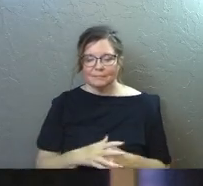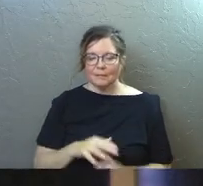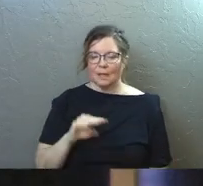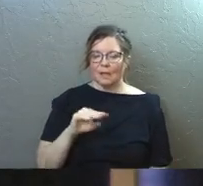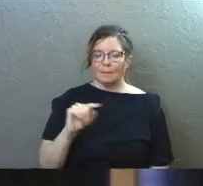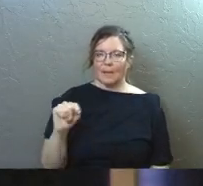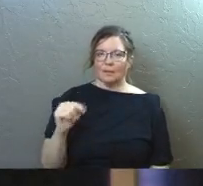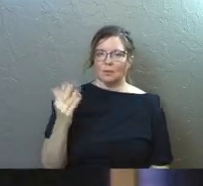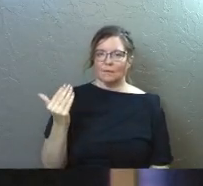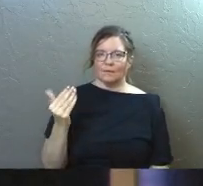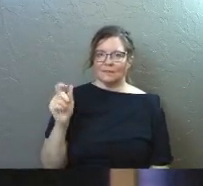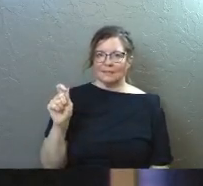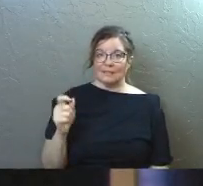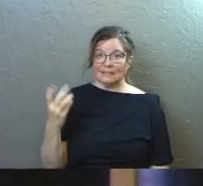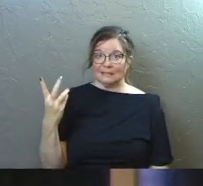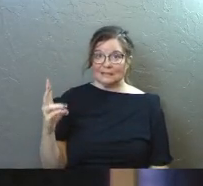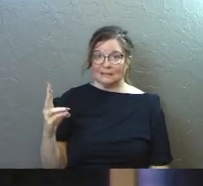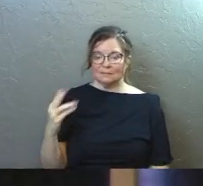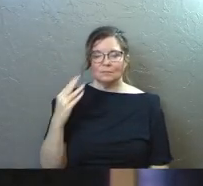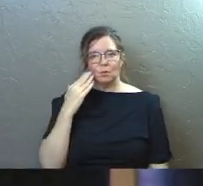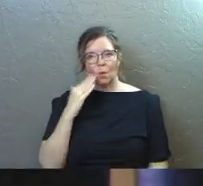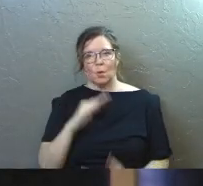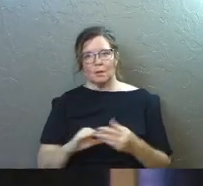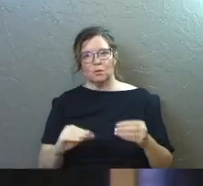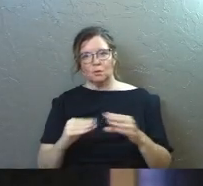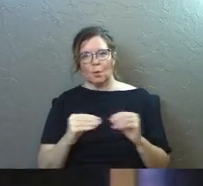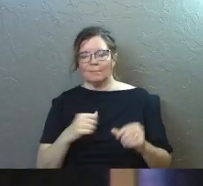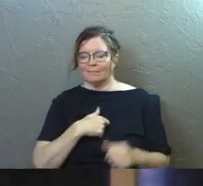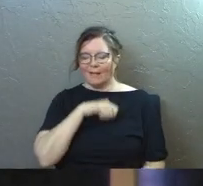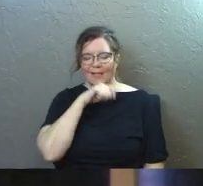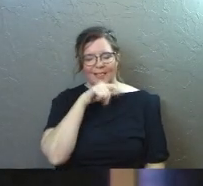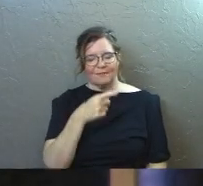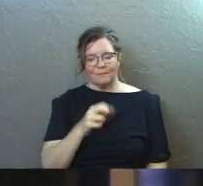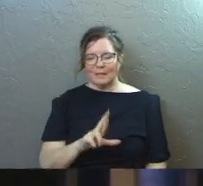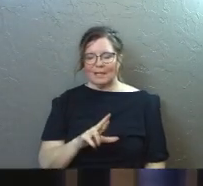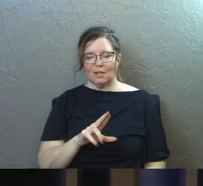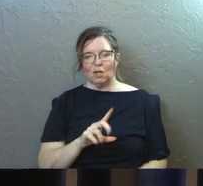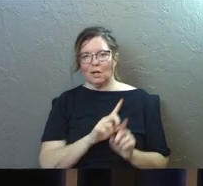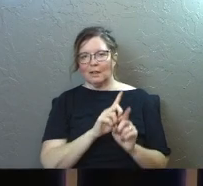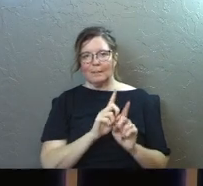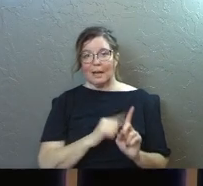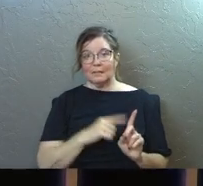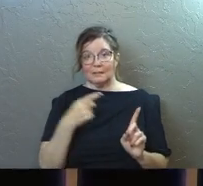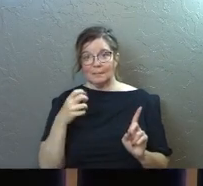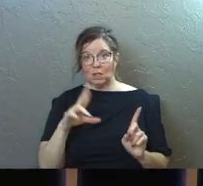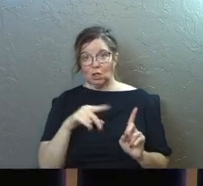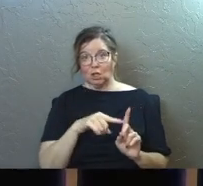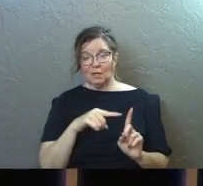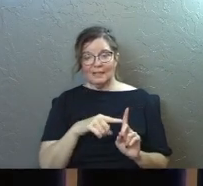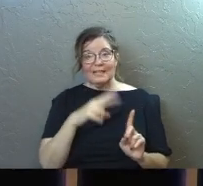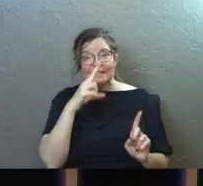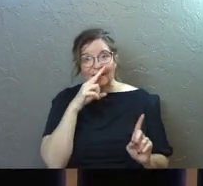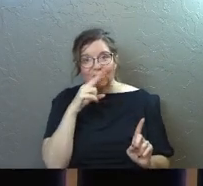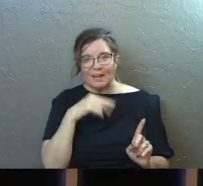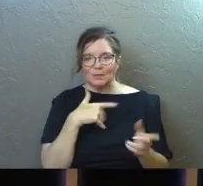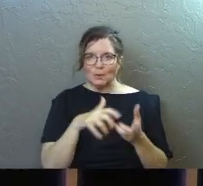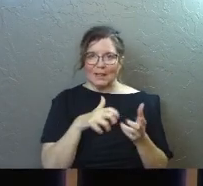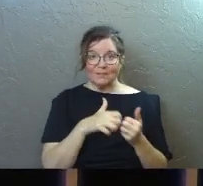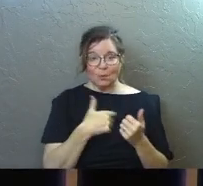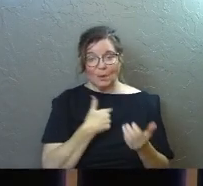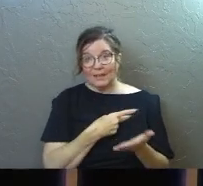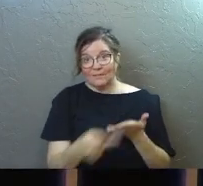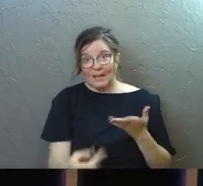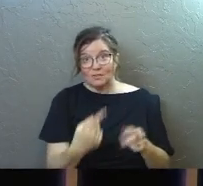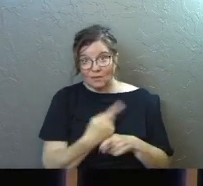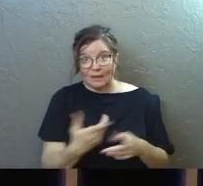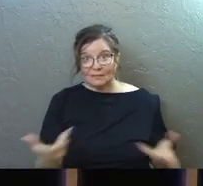15. So you guys know this story. I love Peter, the apostle Peter. He's just so funny to like laugh at when